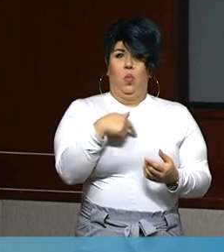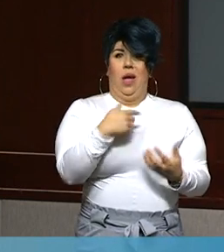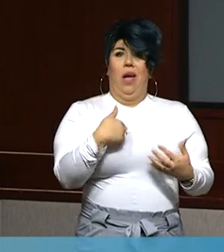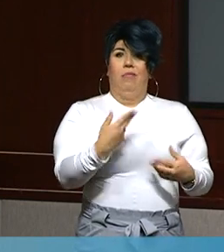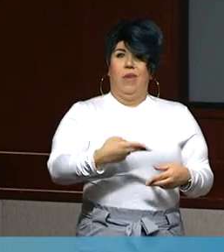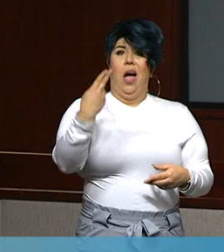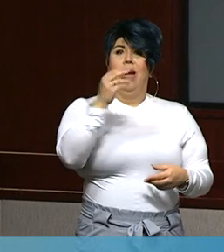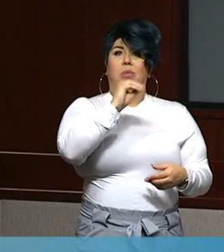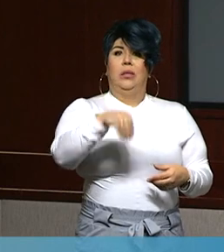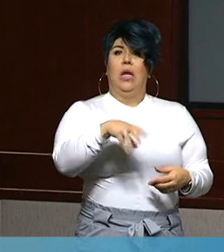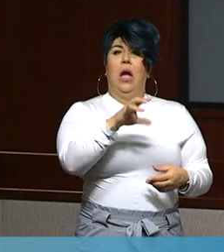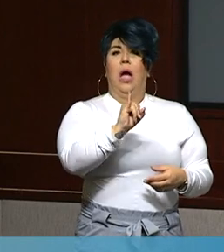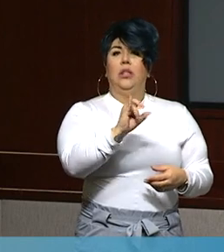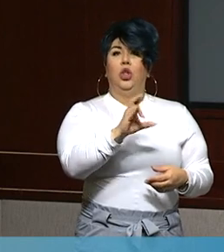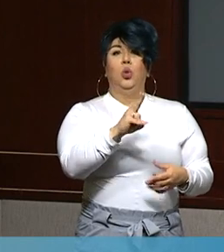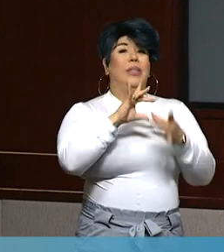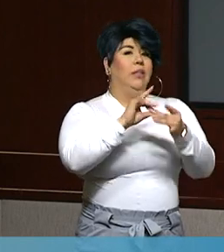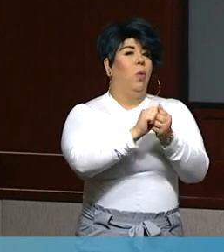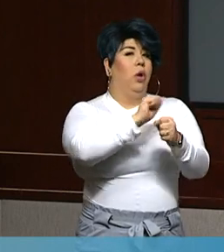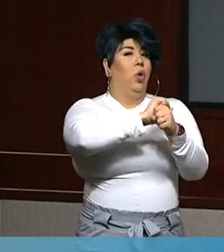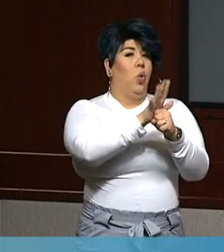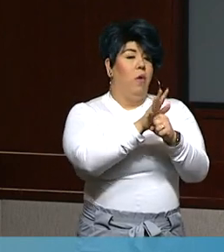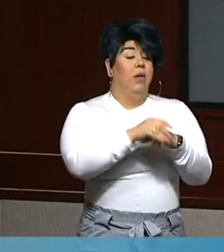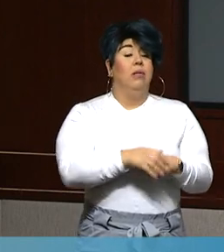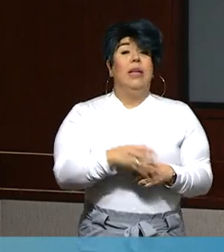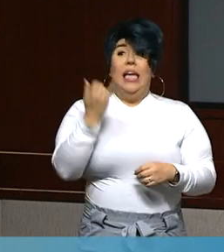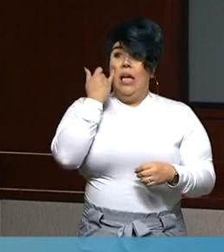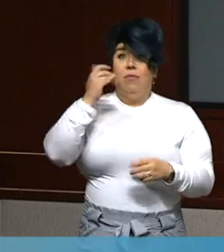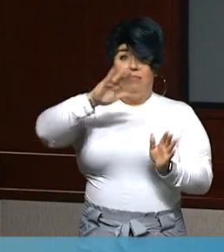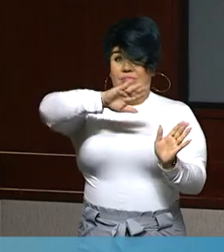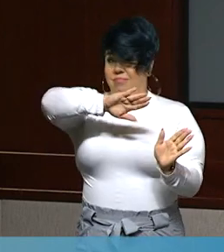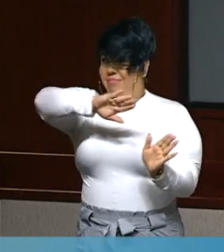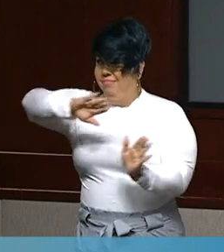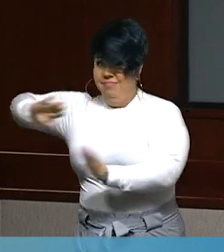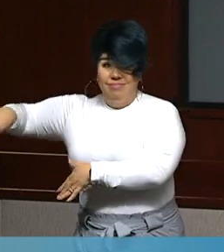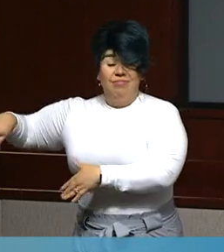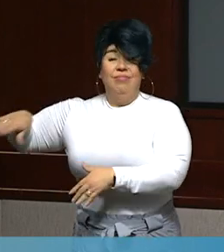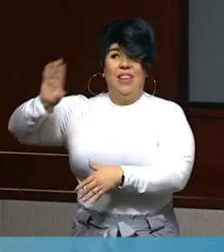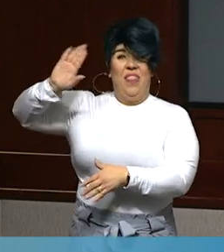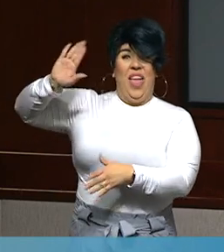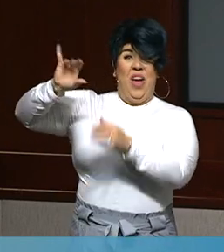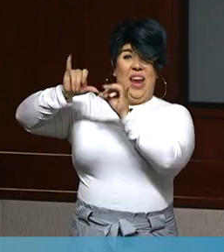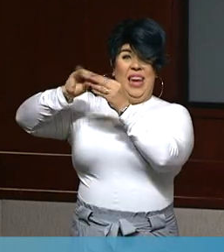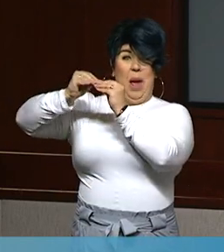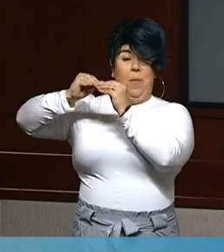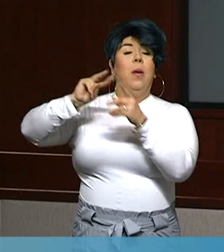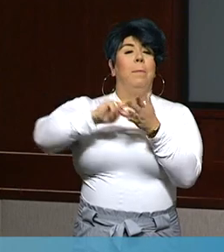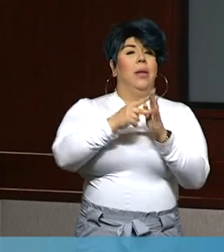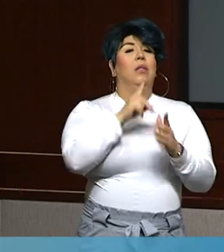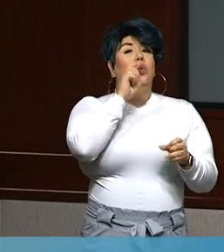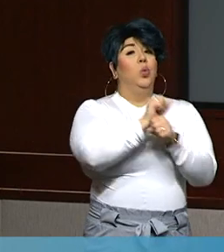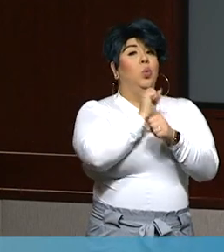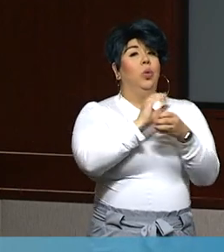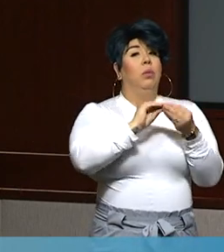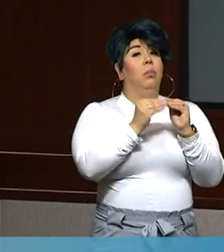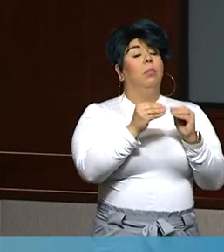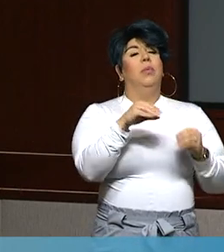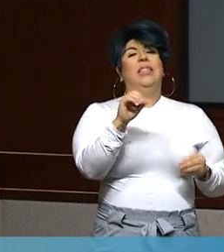ICU beds. Without the standardization factor, Kern's ICU capacity is 10.6%.